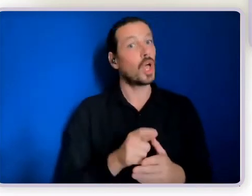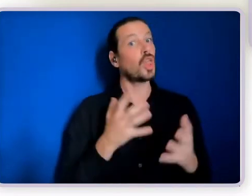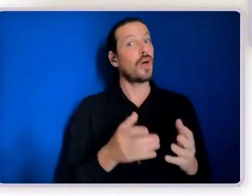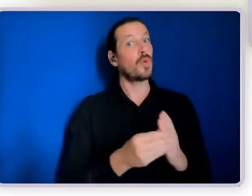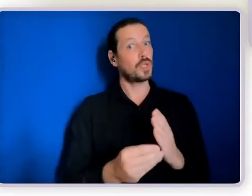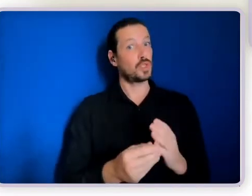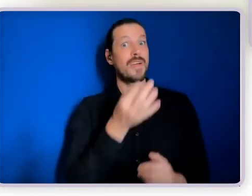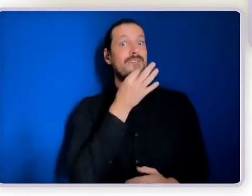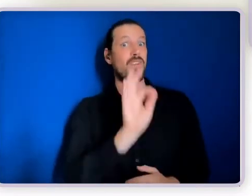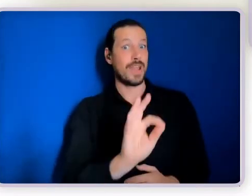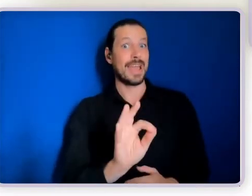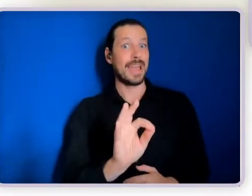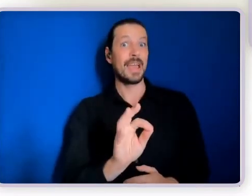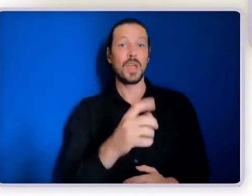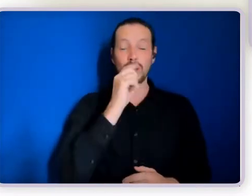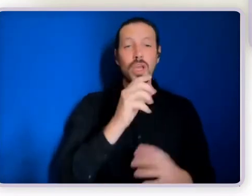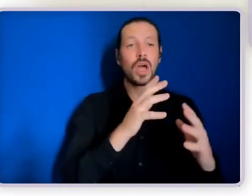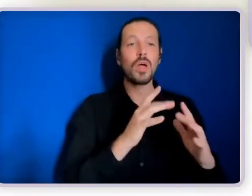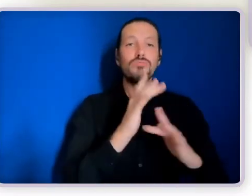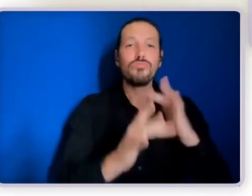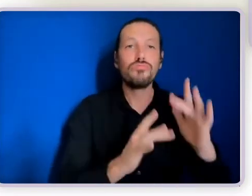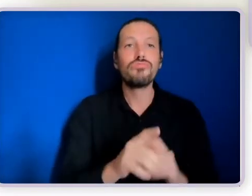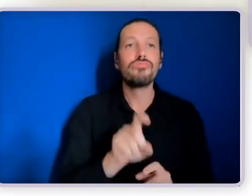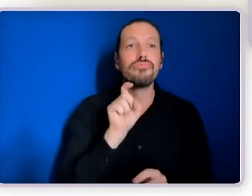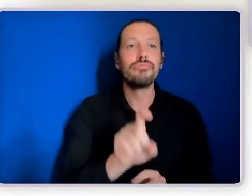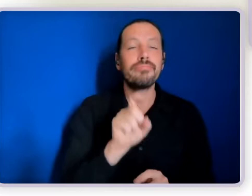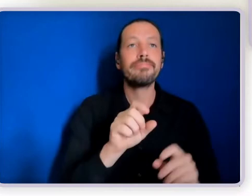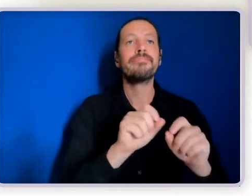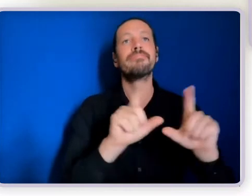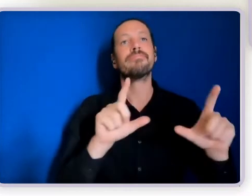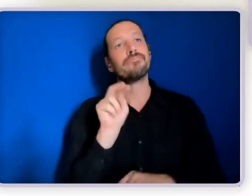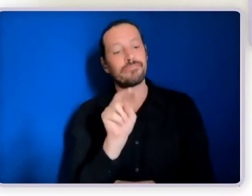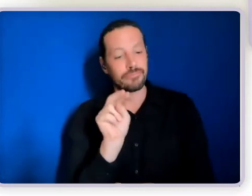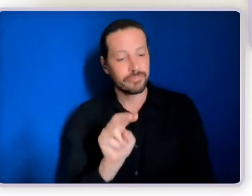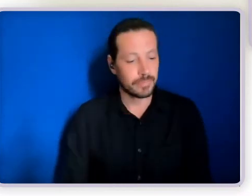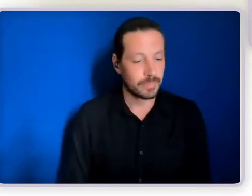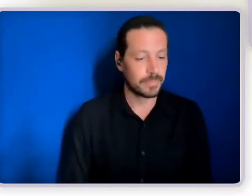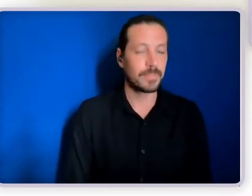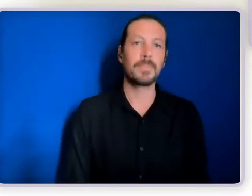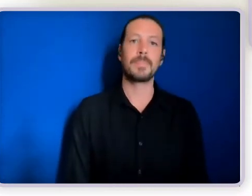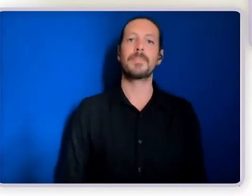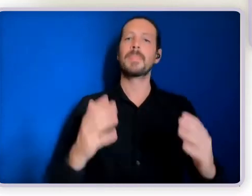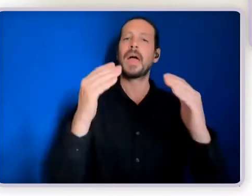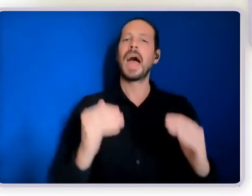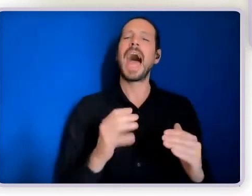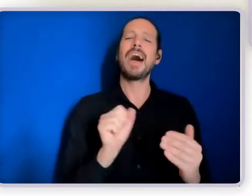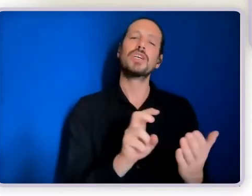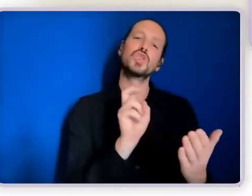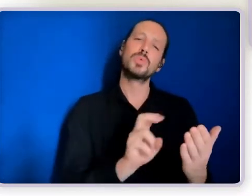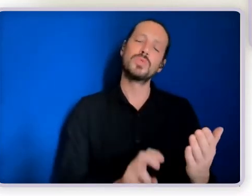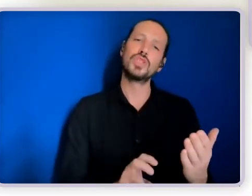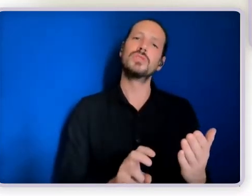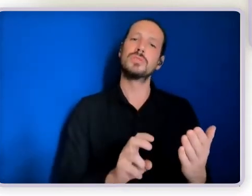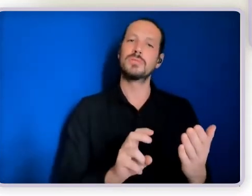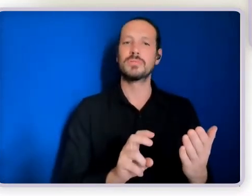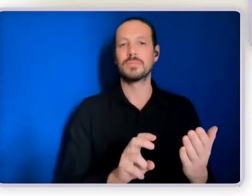go online and have a look at those. And we also have then another section, a subscription section, but that's quite